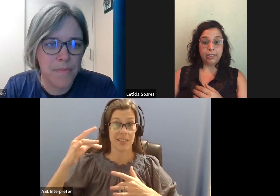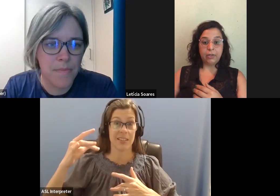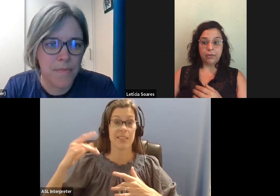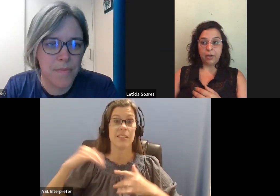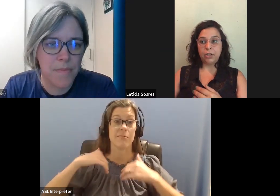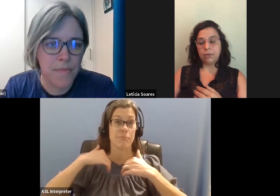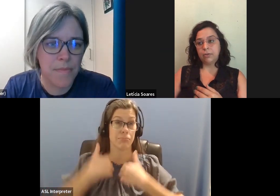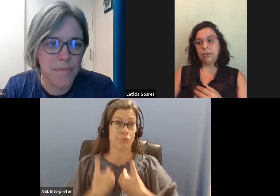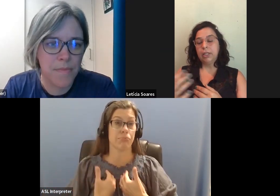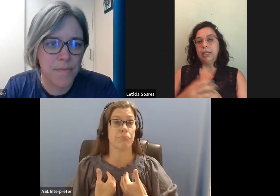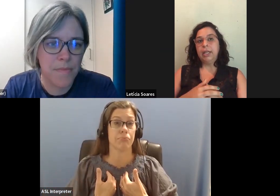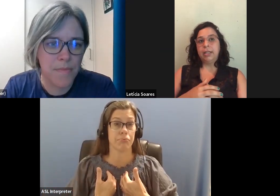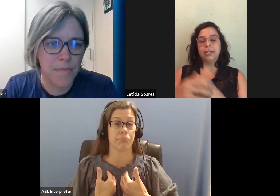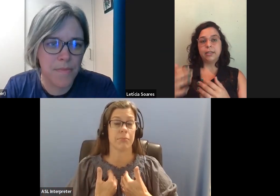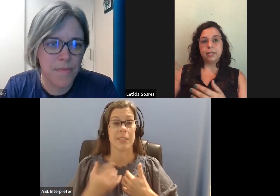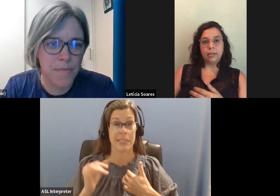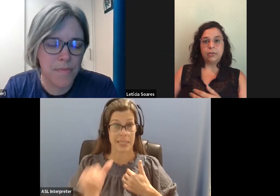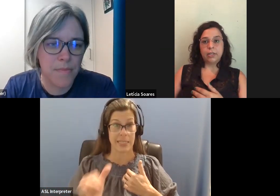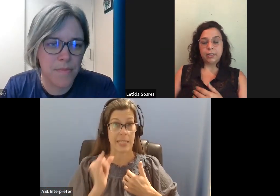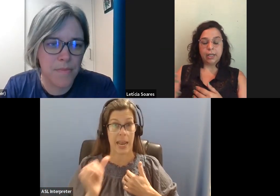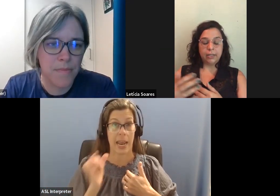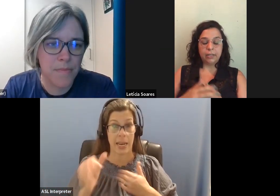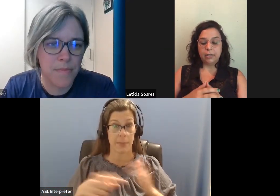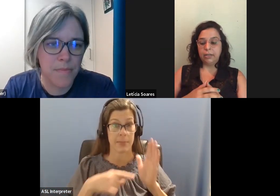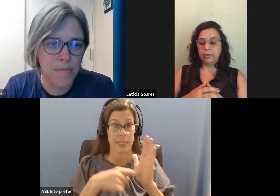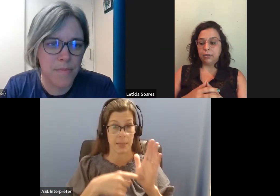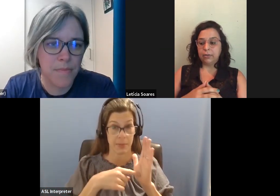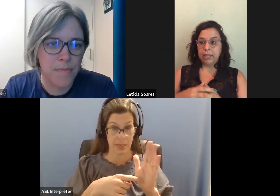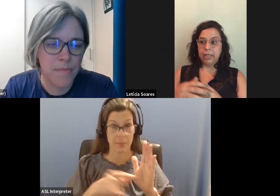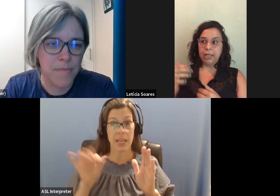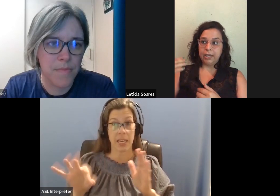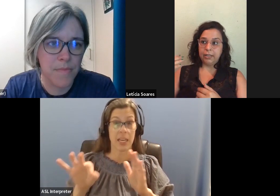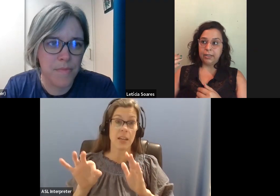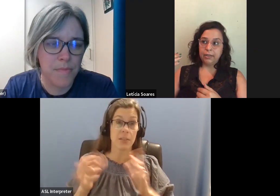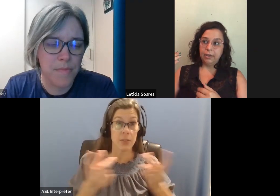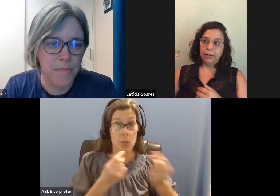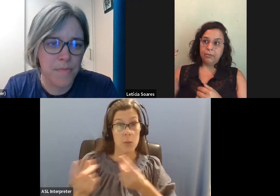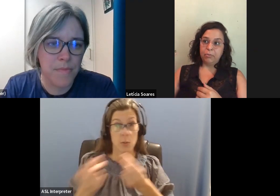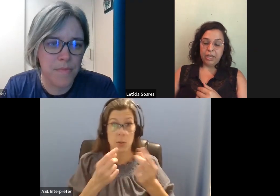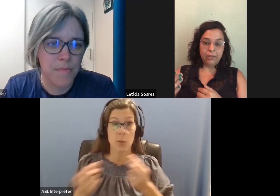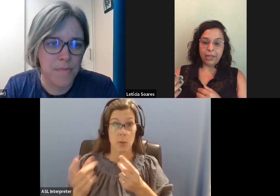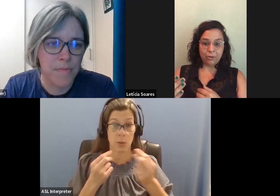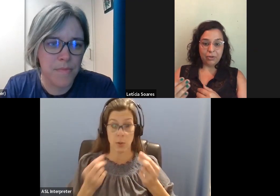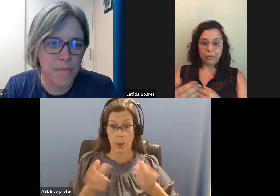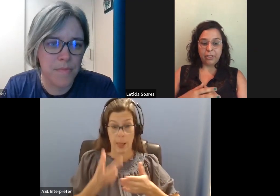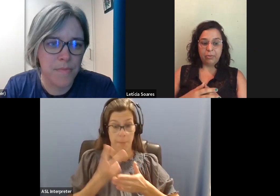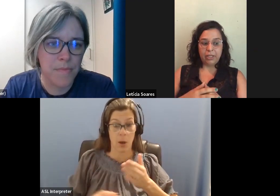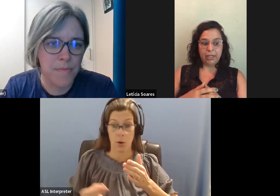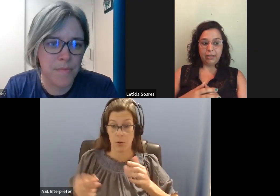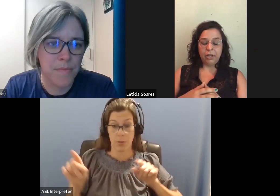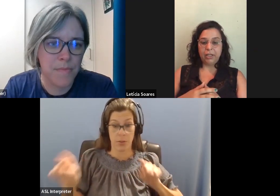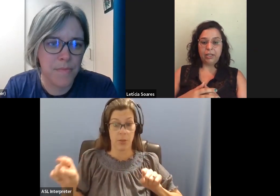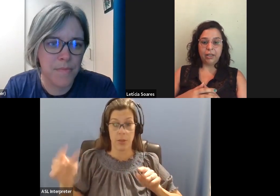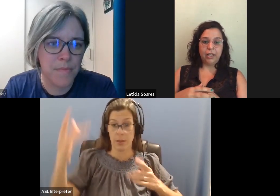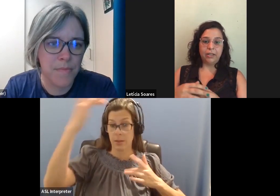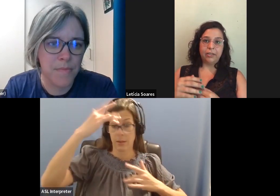any activity threshold. And this is an illness that, you know, it's been there before the